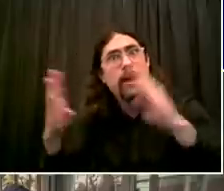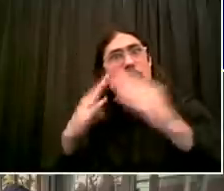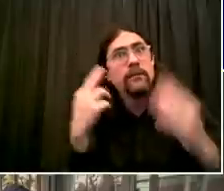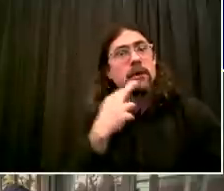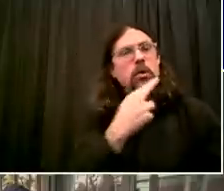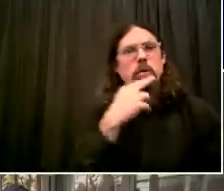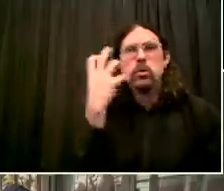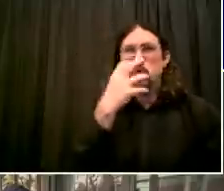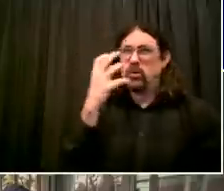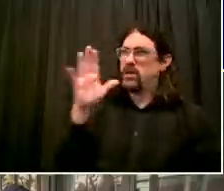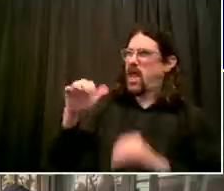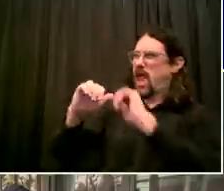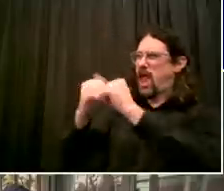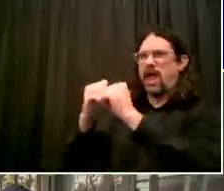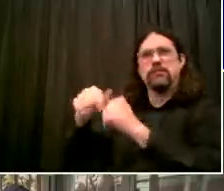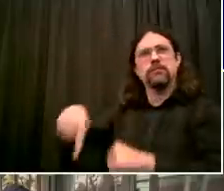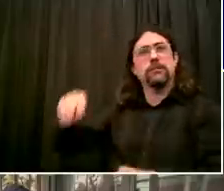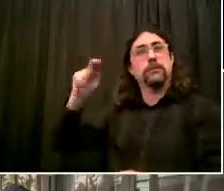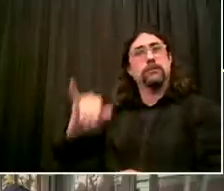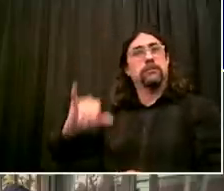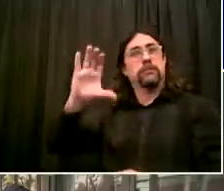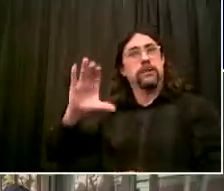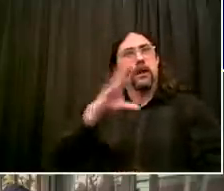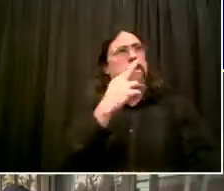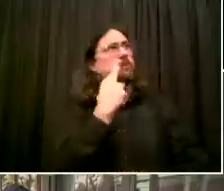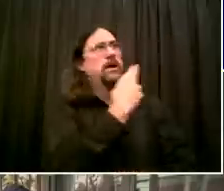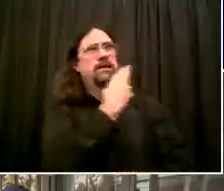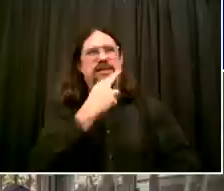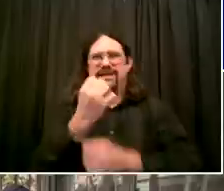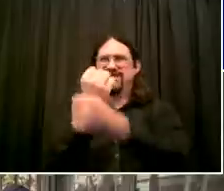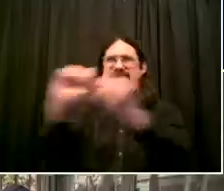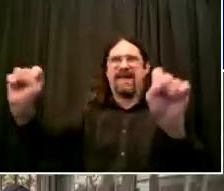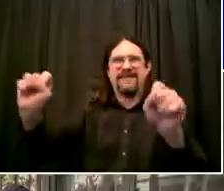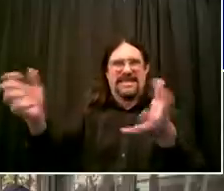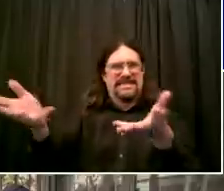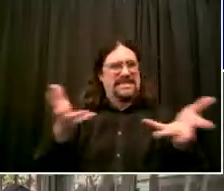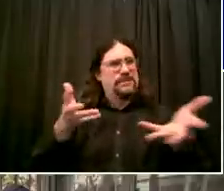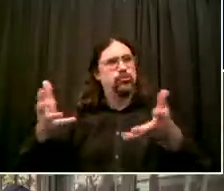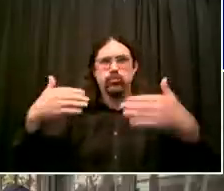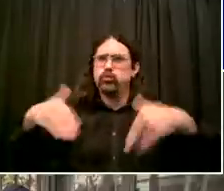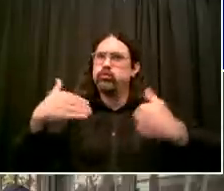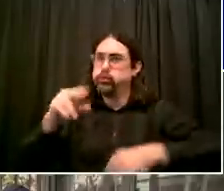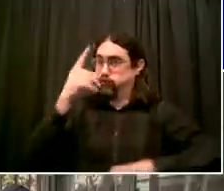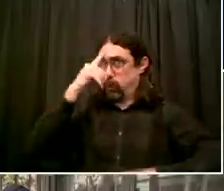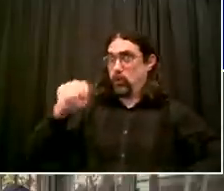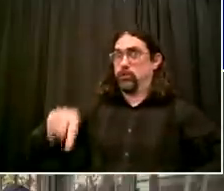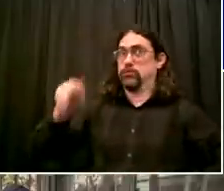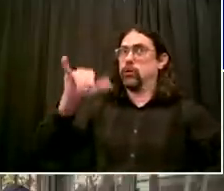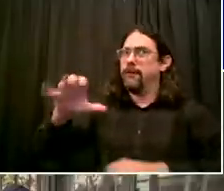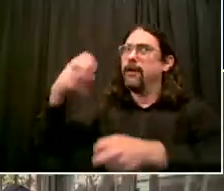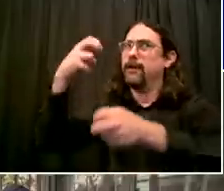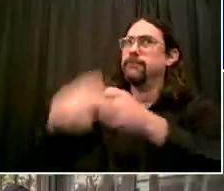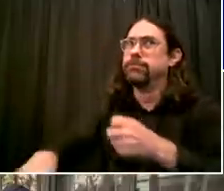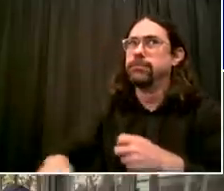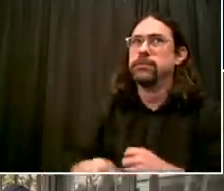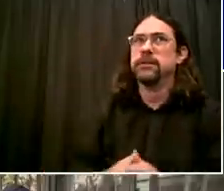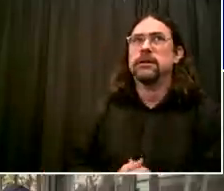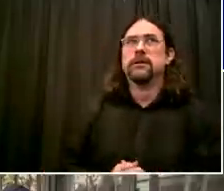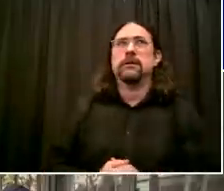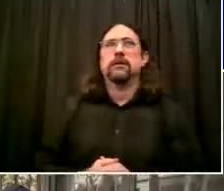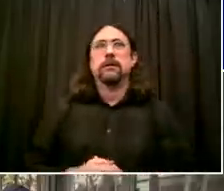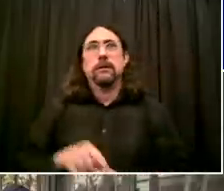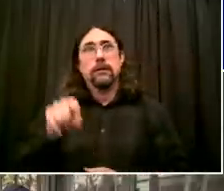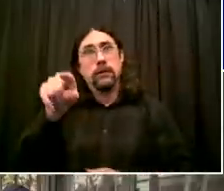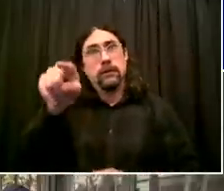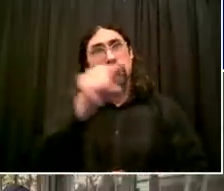in New York City, you're doing it because you have a passion and you want to do something wonderful for people and you want to make their life better. And in